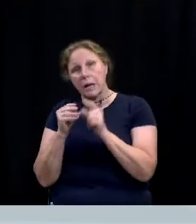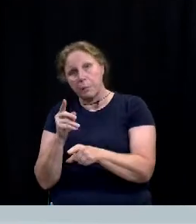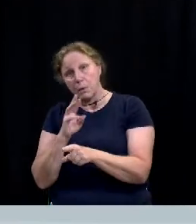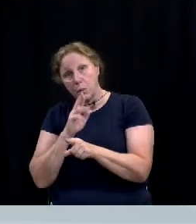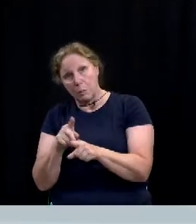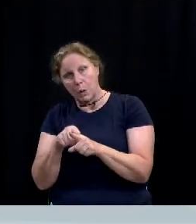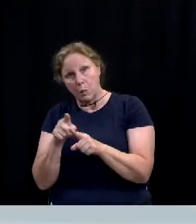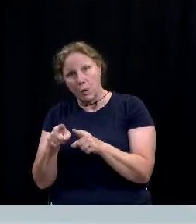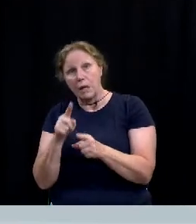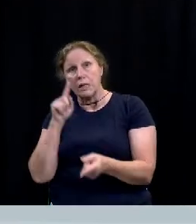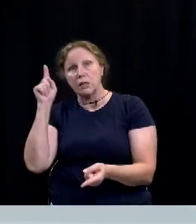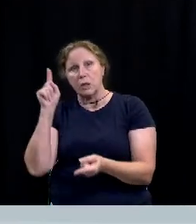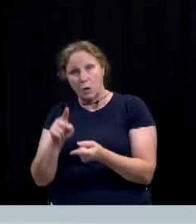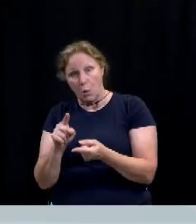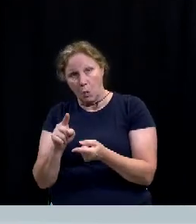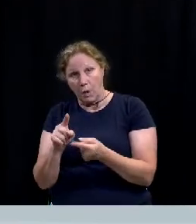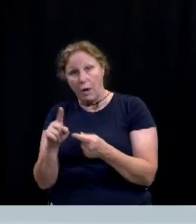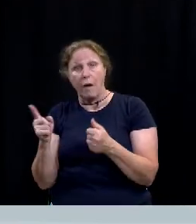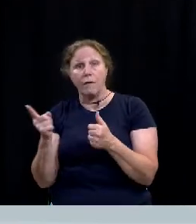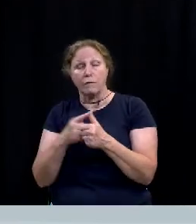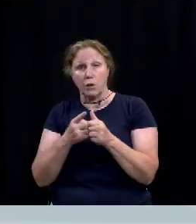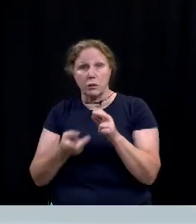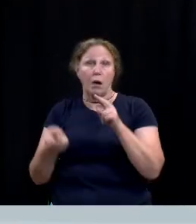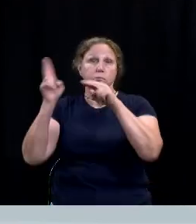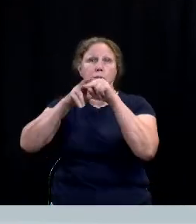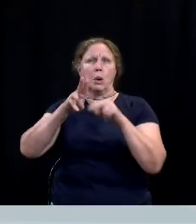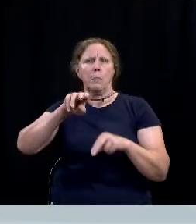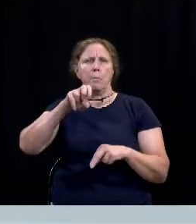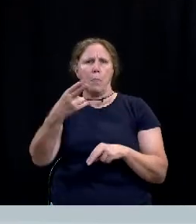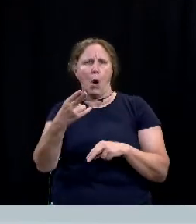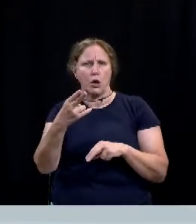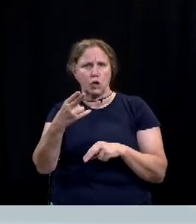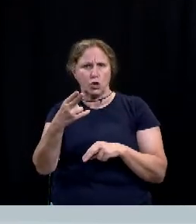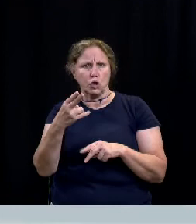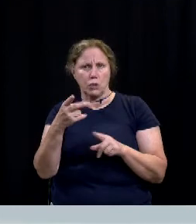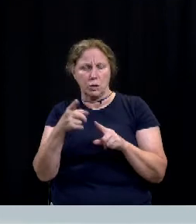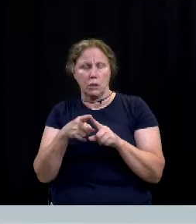actually trending lower after initial spike in March for 2020